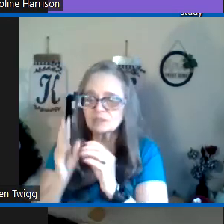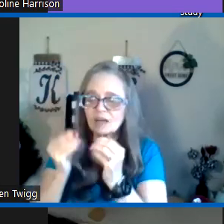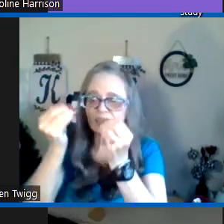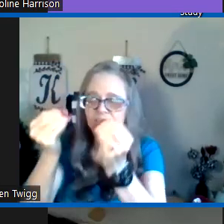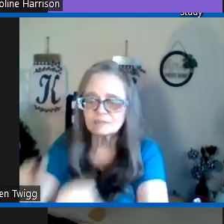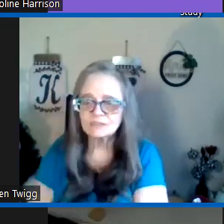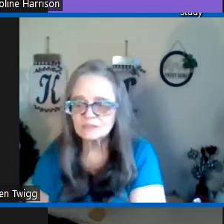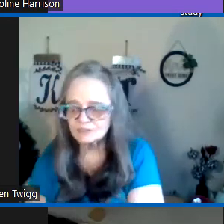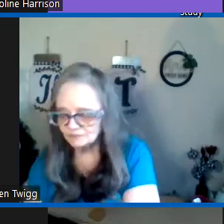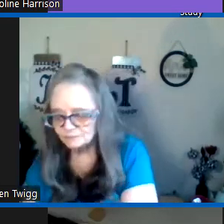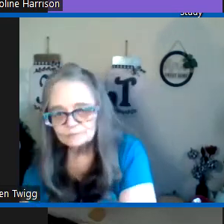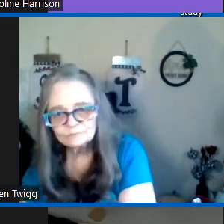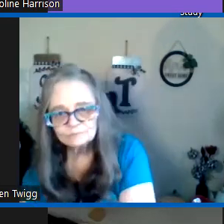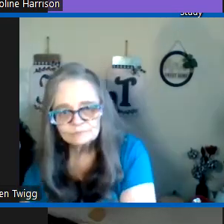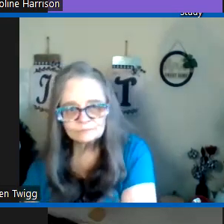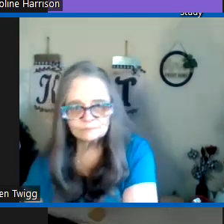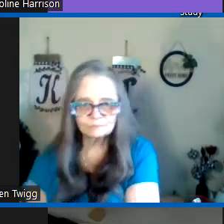dreams that God gives us